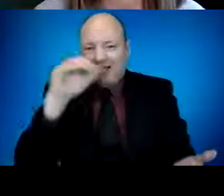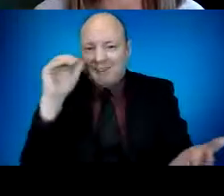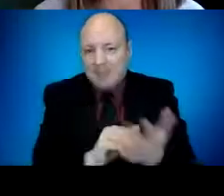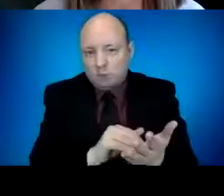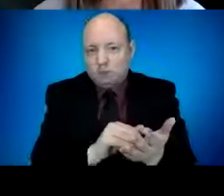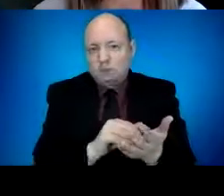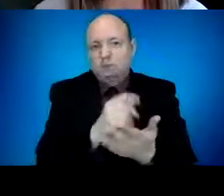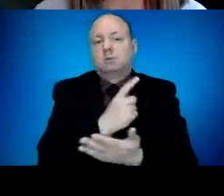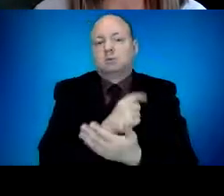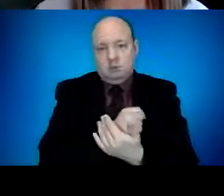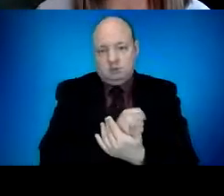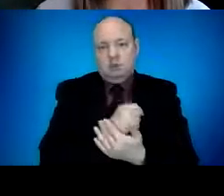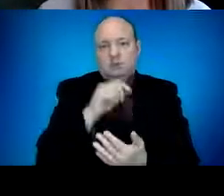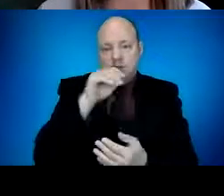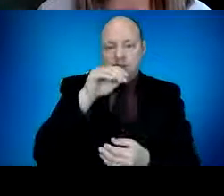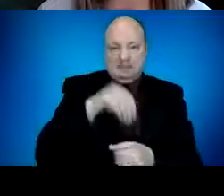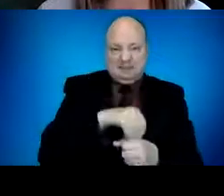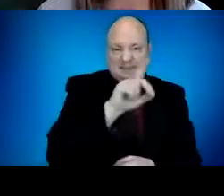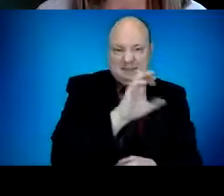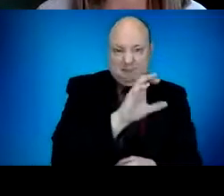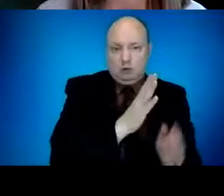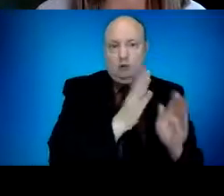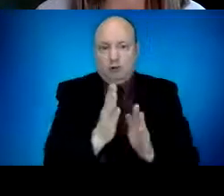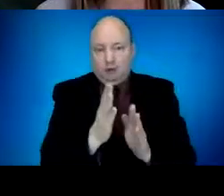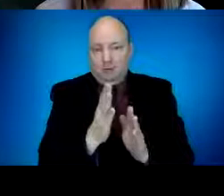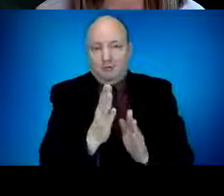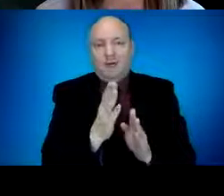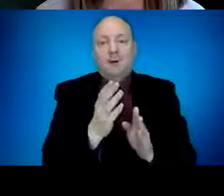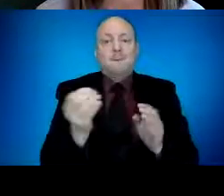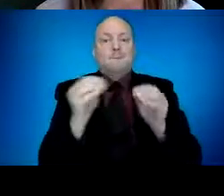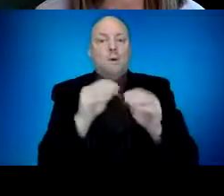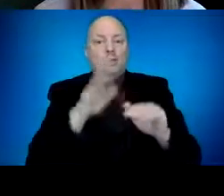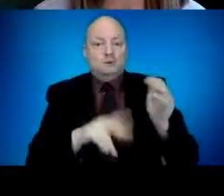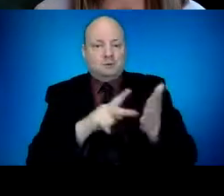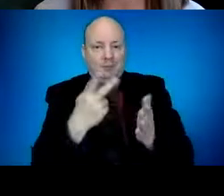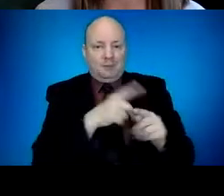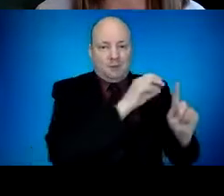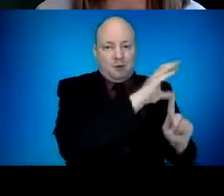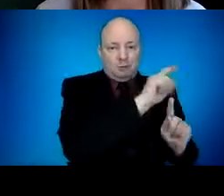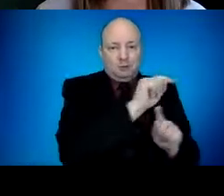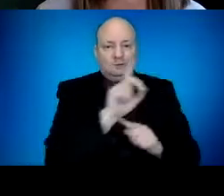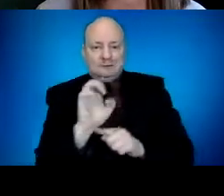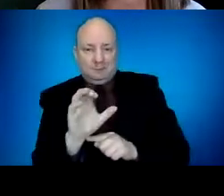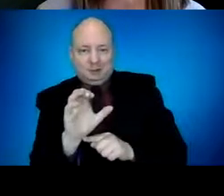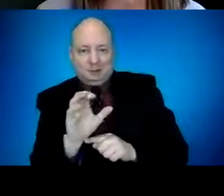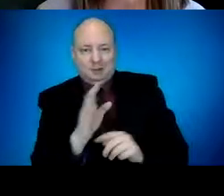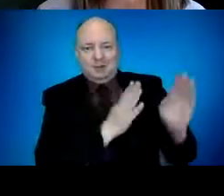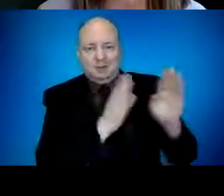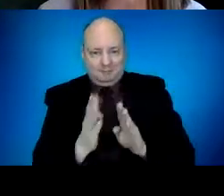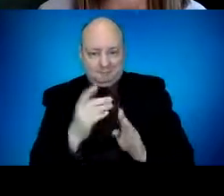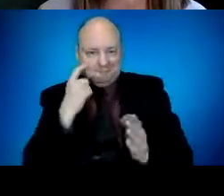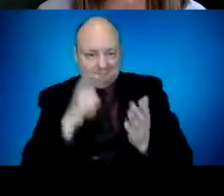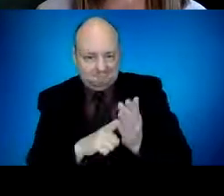increase. Testing capacity has increased dramatically, and the testing supply chain has